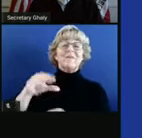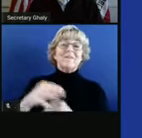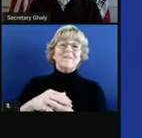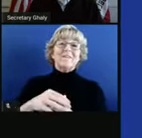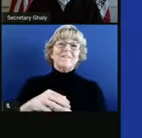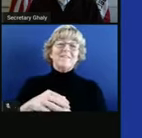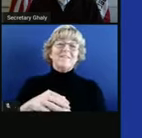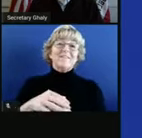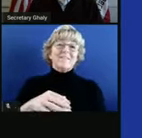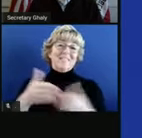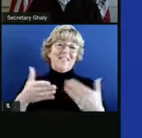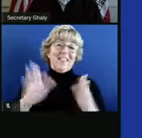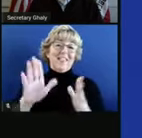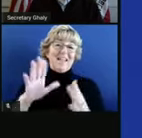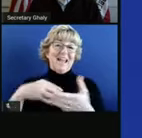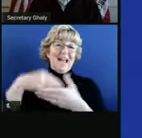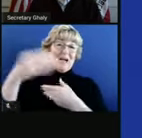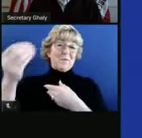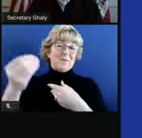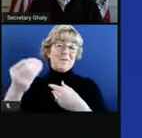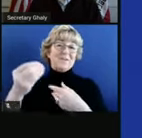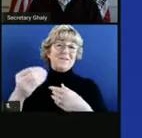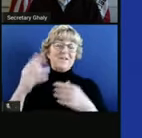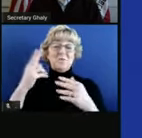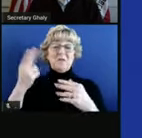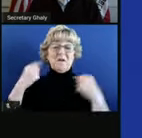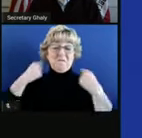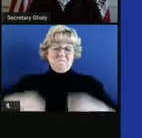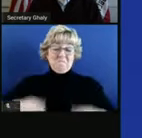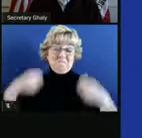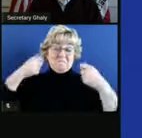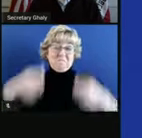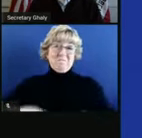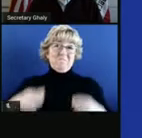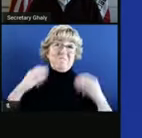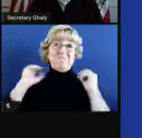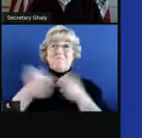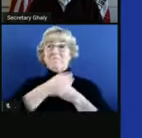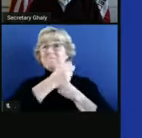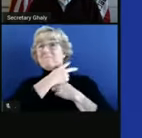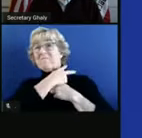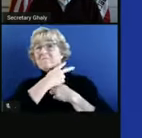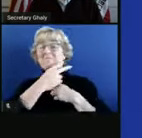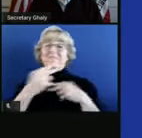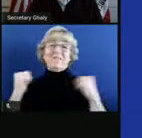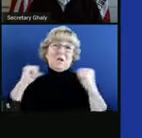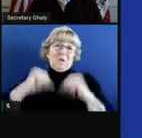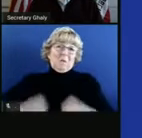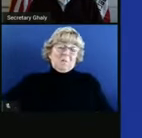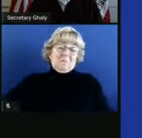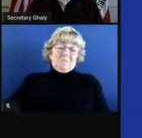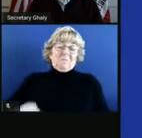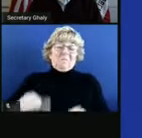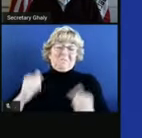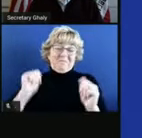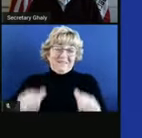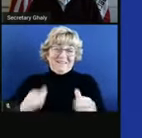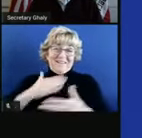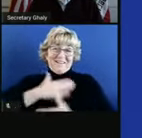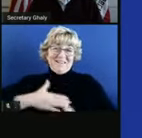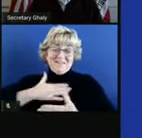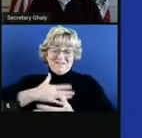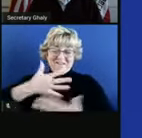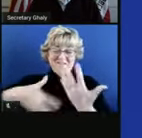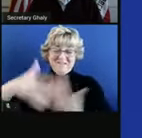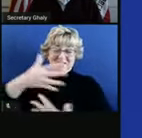warm allows you to be outside, sweaters, coats, scarves, all a different way to have a different Thanksgiving, but